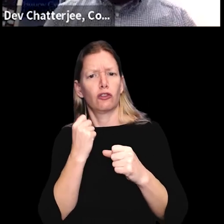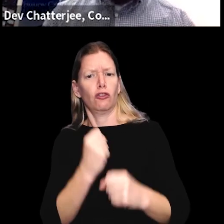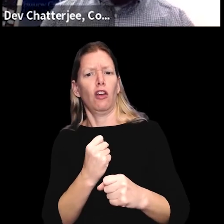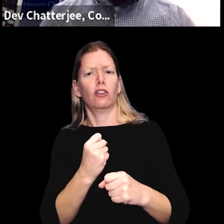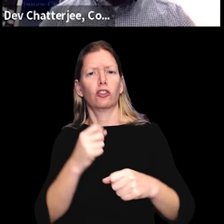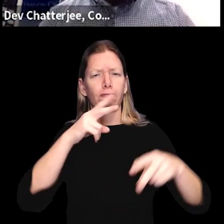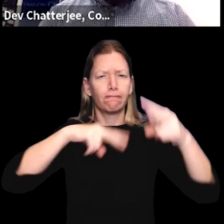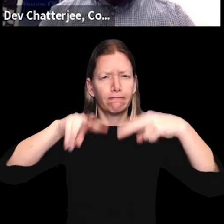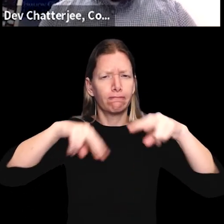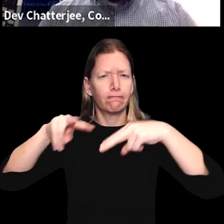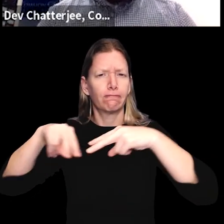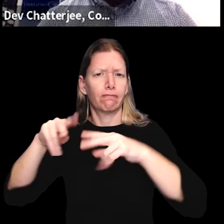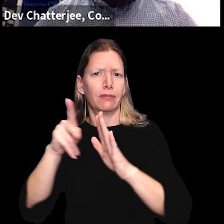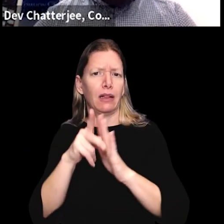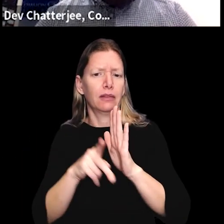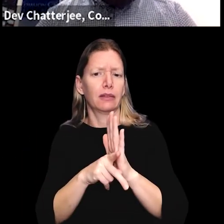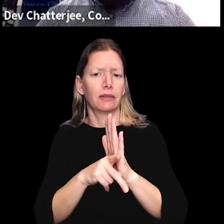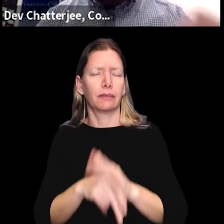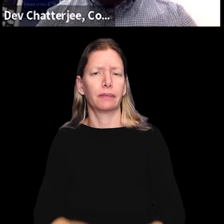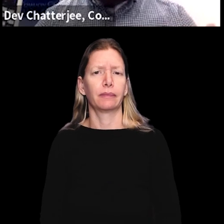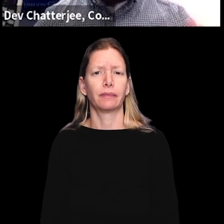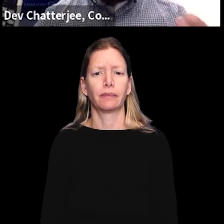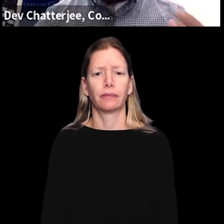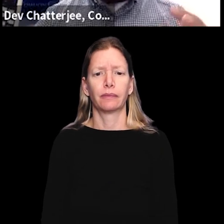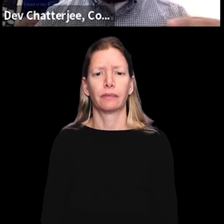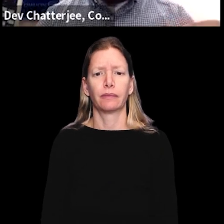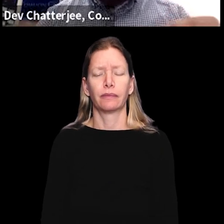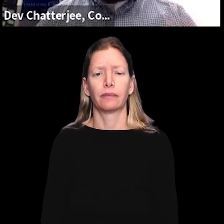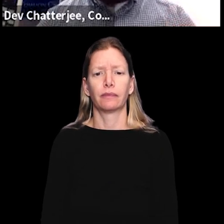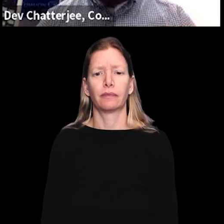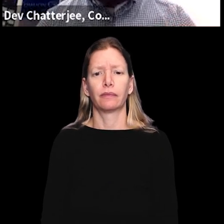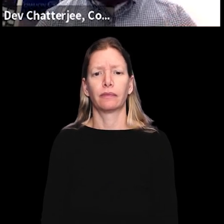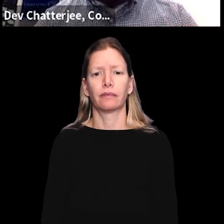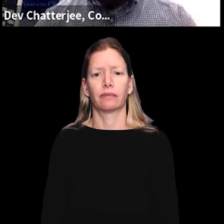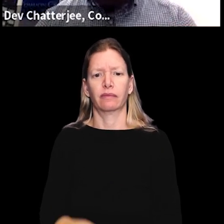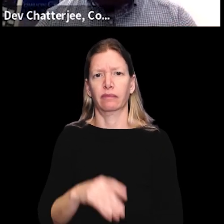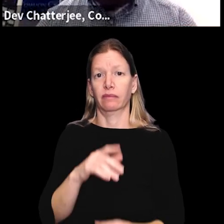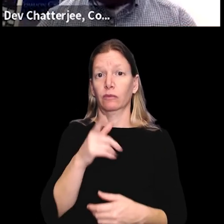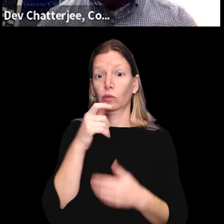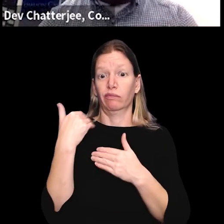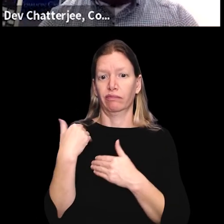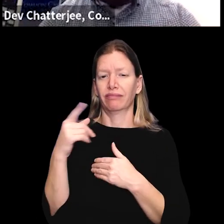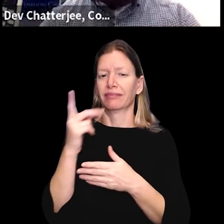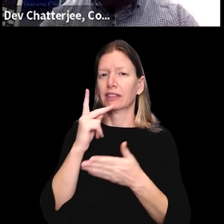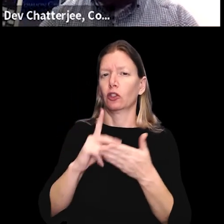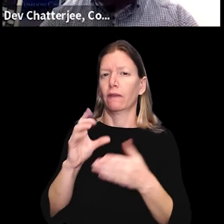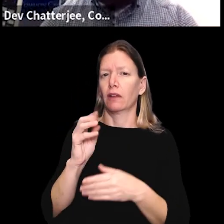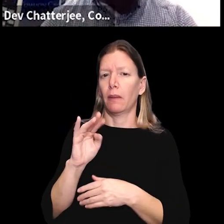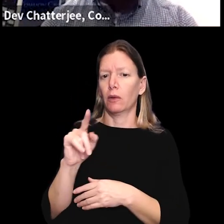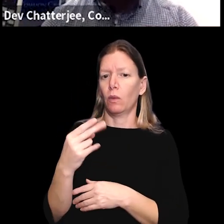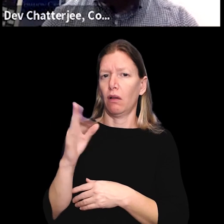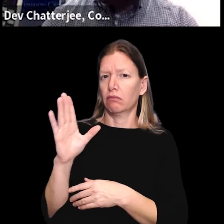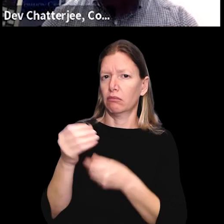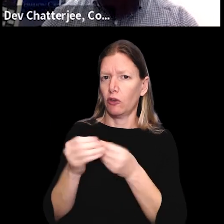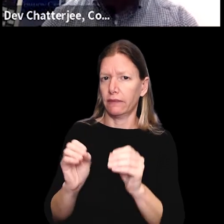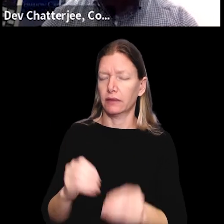and a more, a stronger oversight policy from the Secretary of